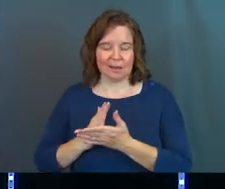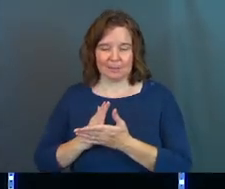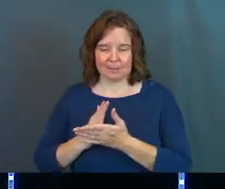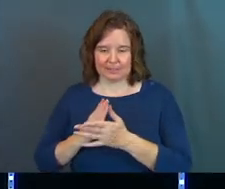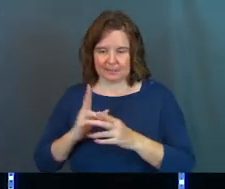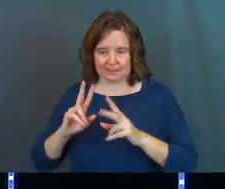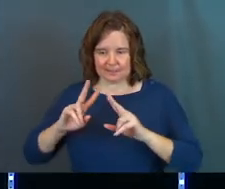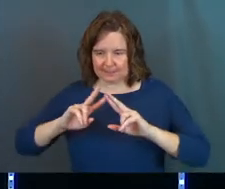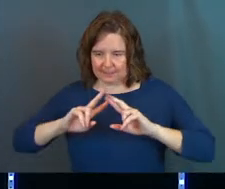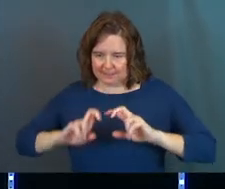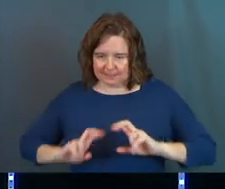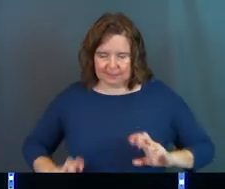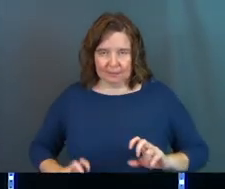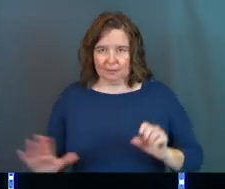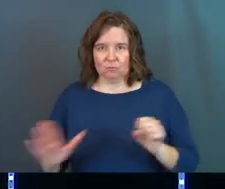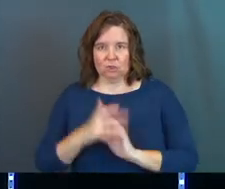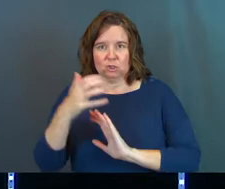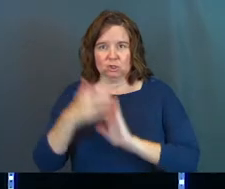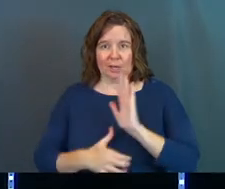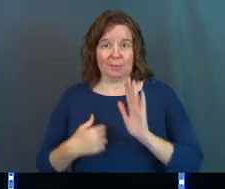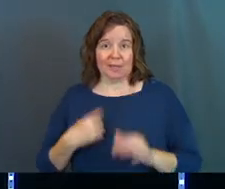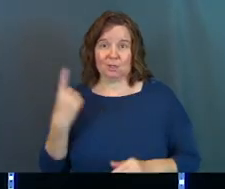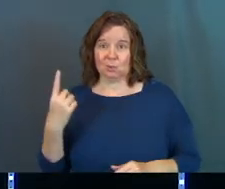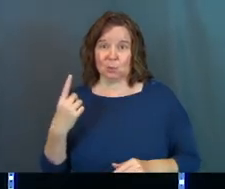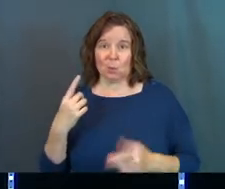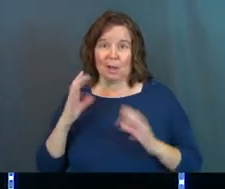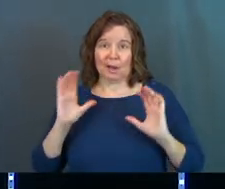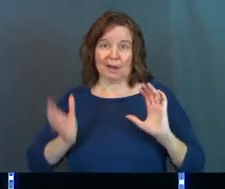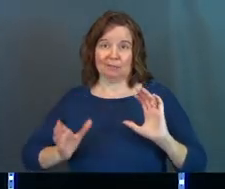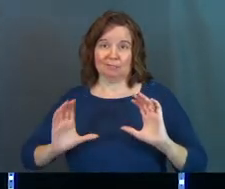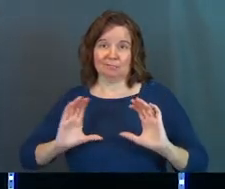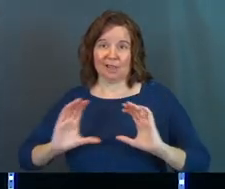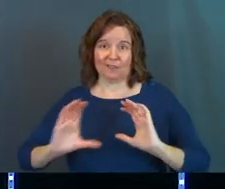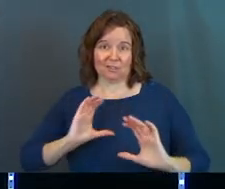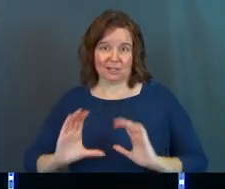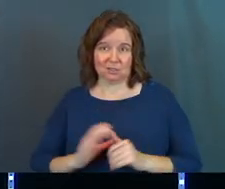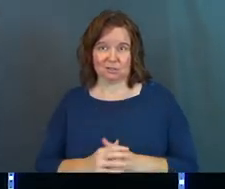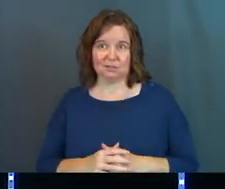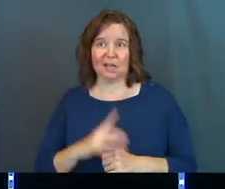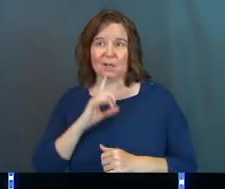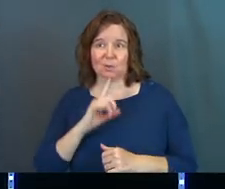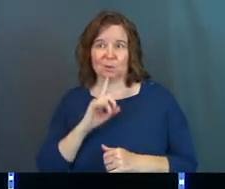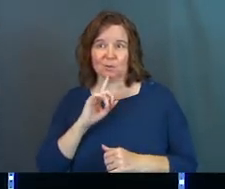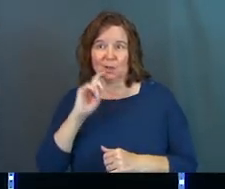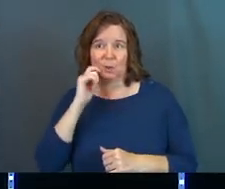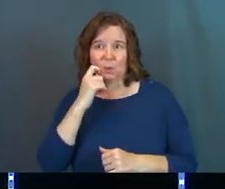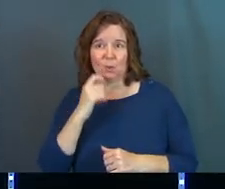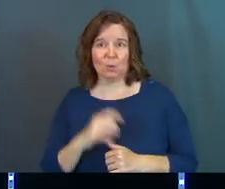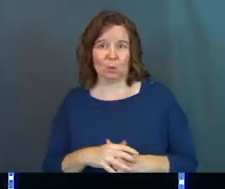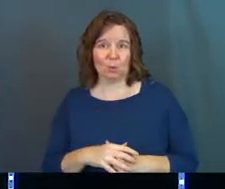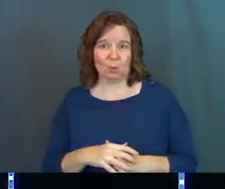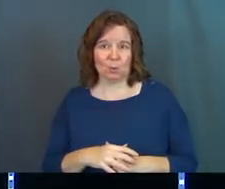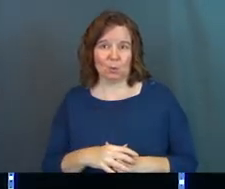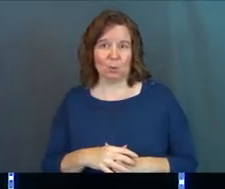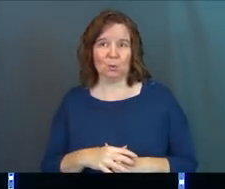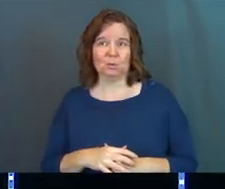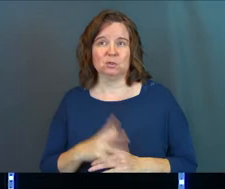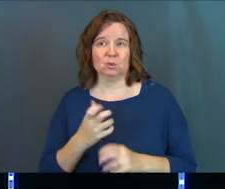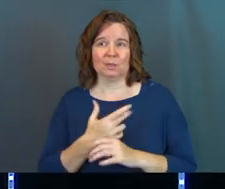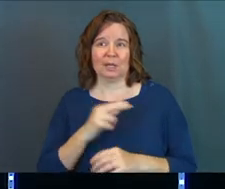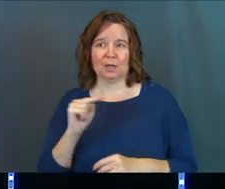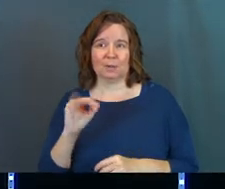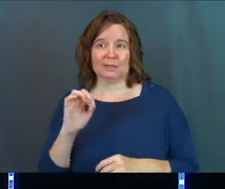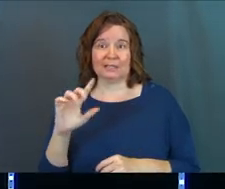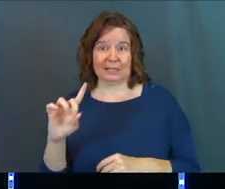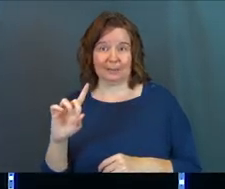settles in and says, I'm going to give you an entire chapter that's just one conversation. And it's really, really cool. So that's what you're about to get with